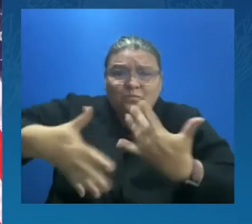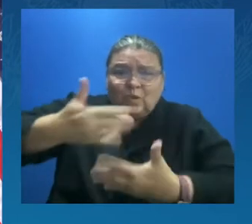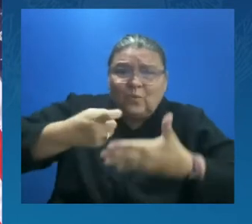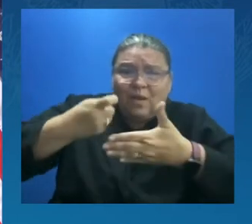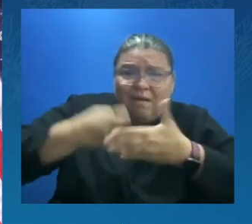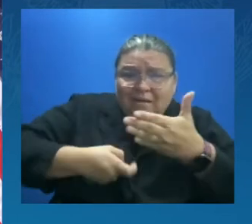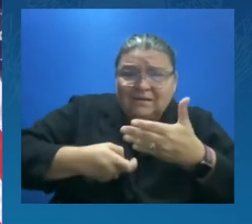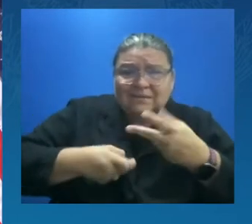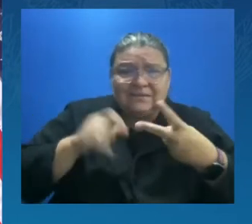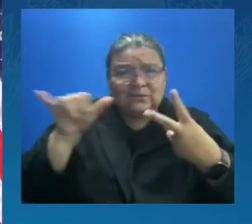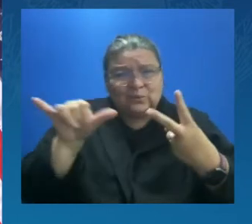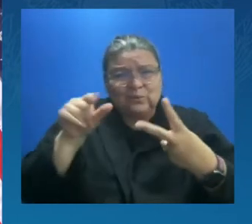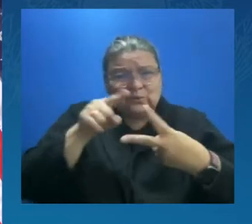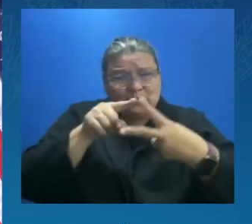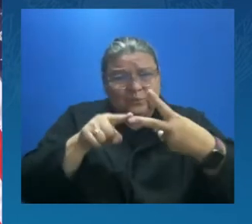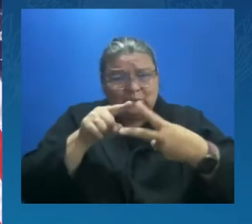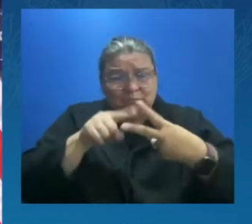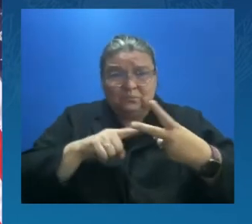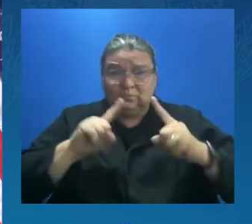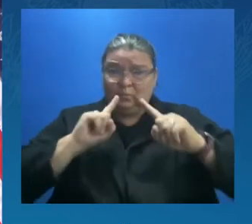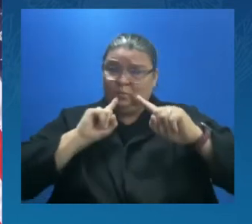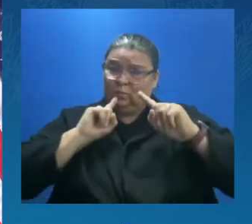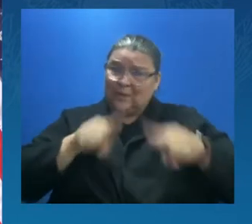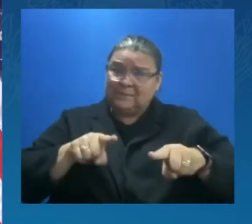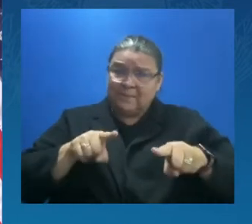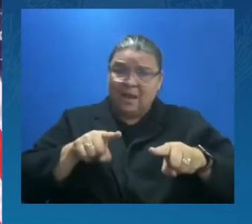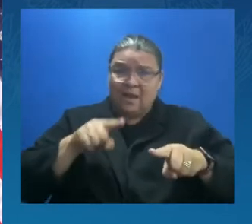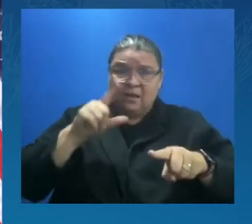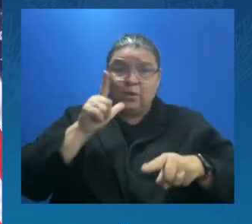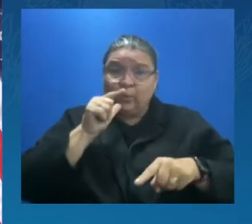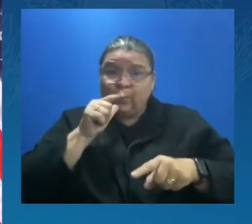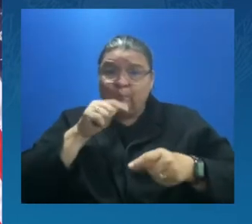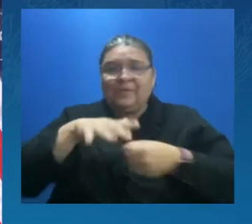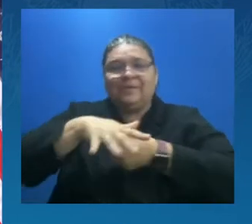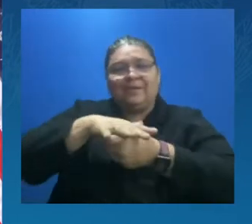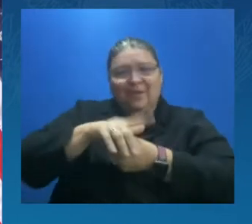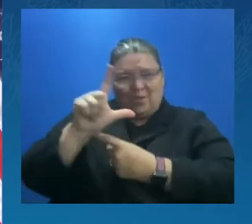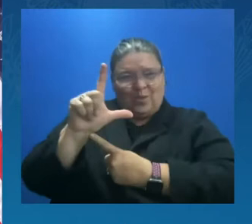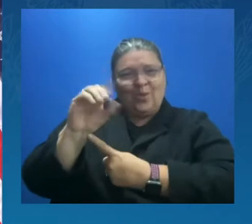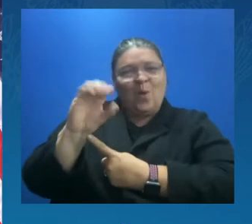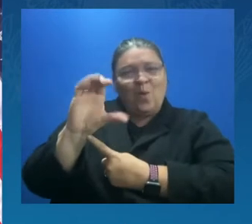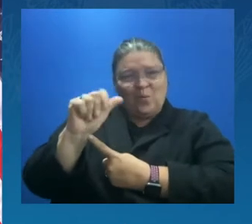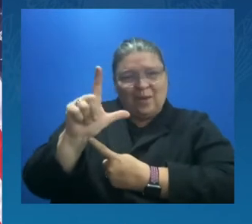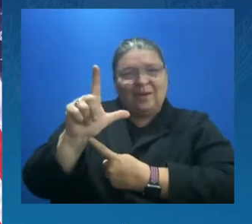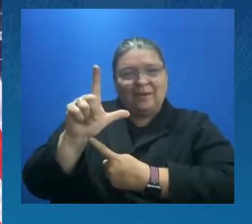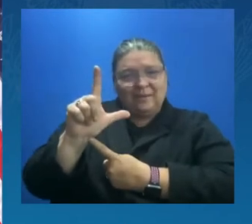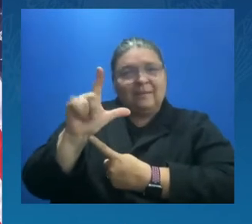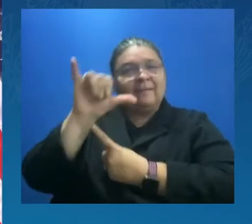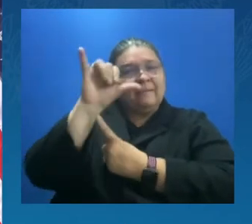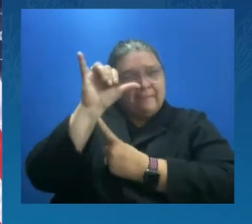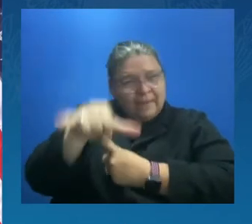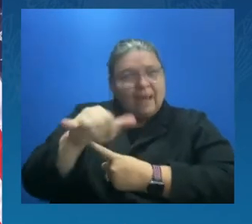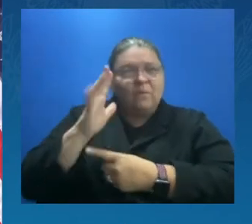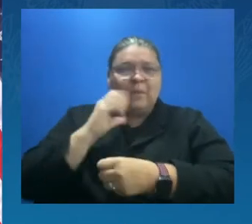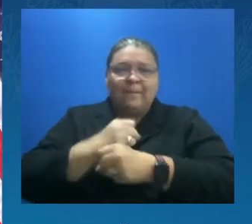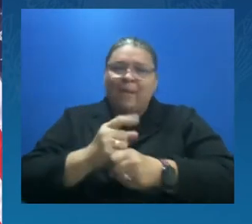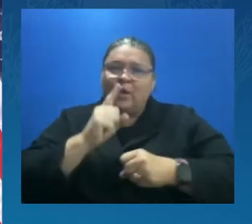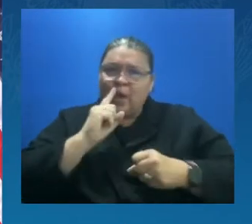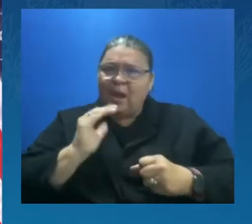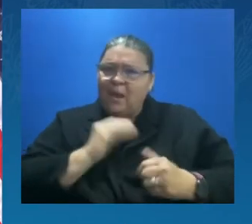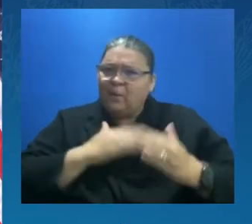That's a best practice that all of us here that are speaking can agree will strengthen our communities and assure a safer tomorrow for our children and theirs.